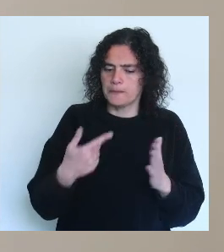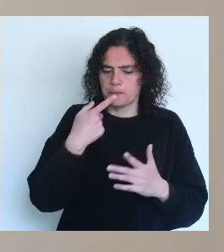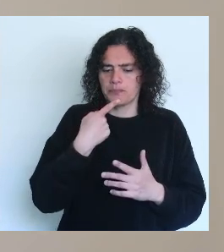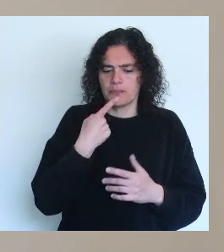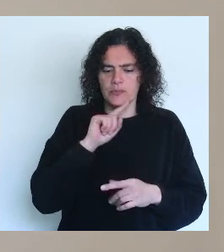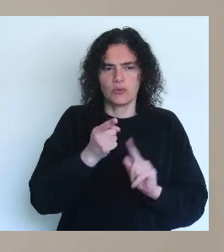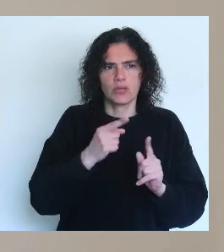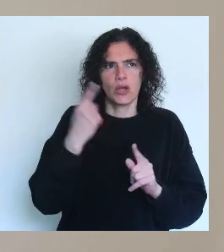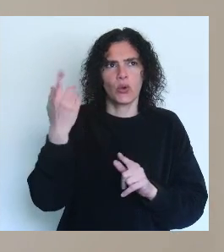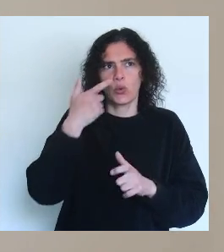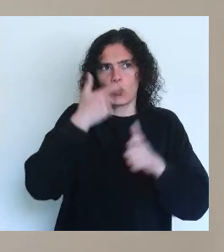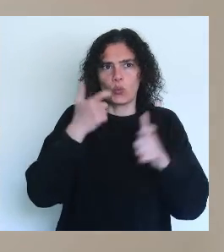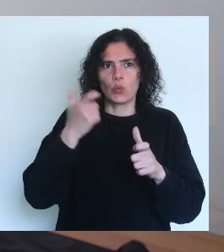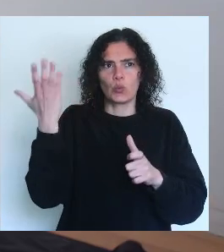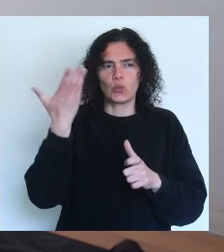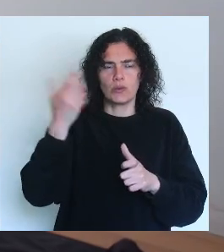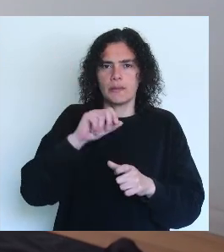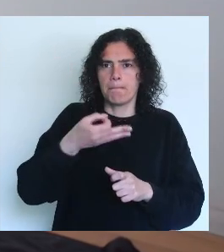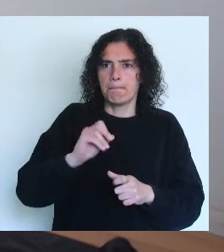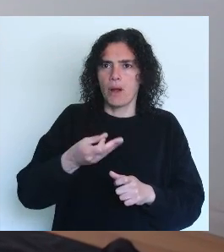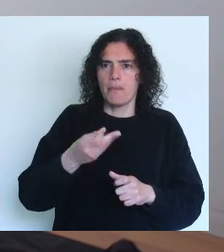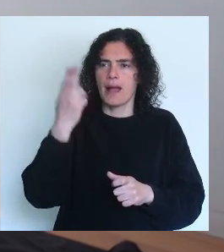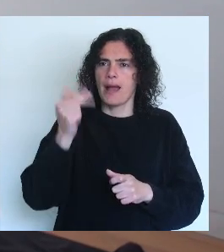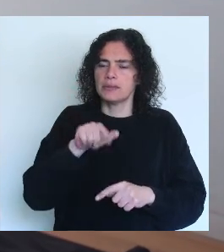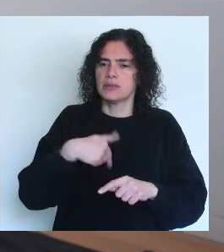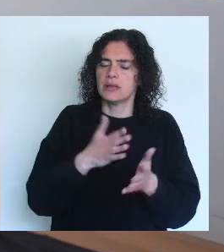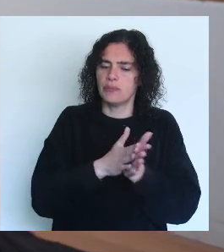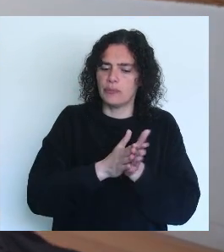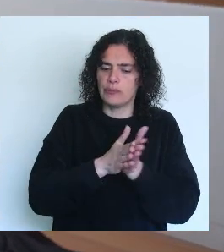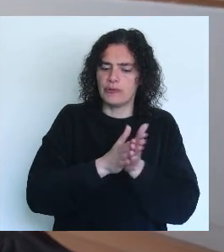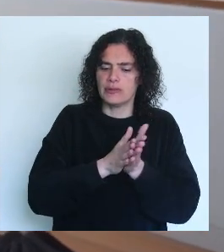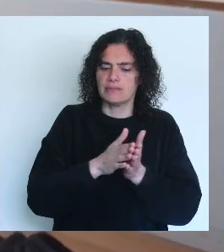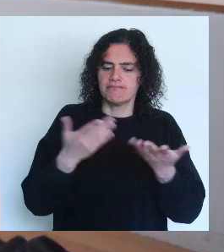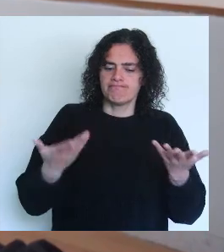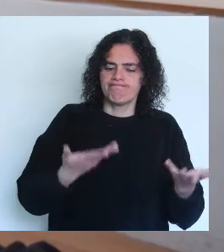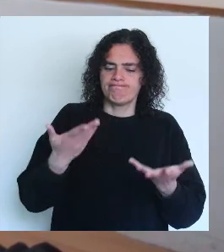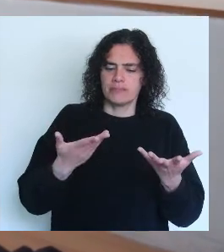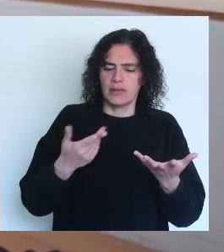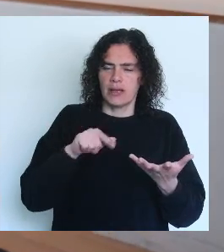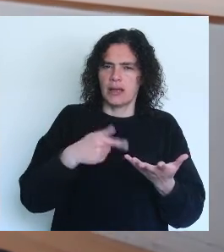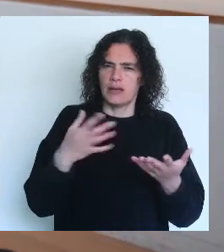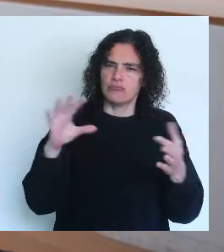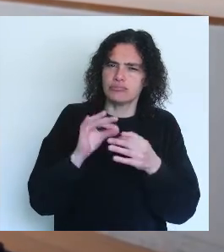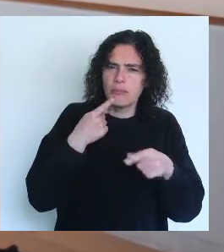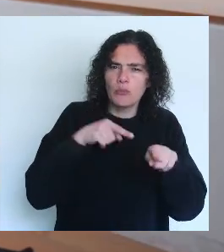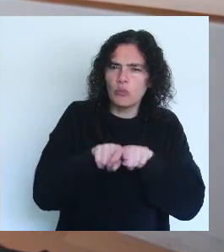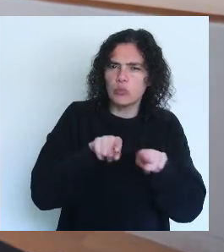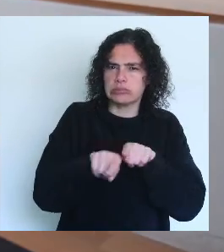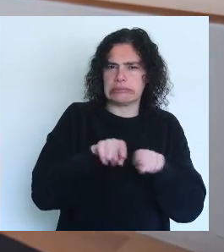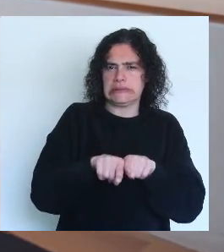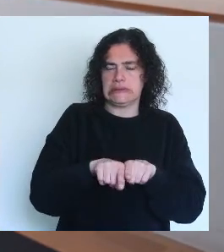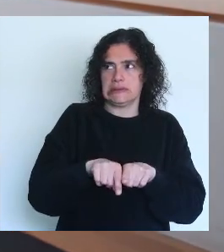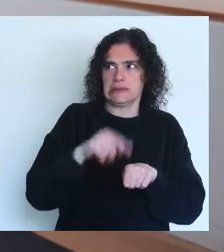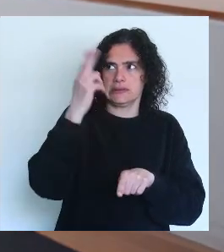this notion of popular culture of pop art but I would say is making it more more almost more political